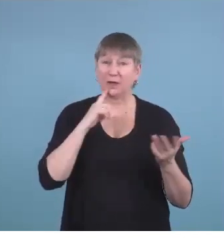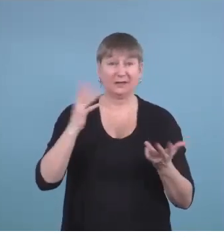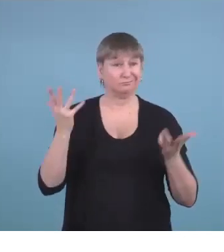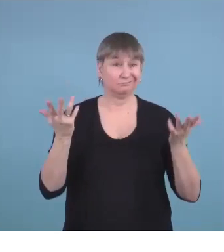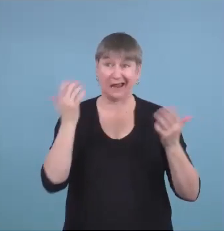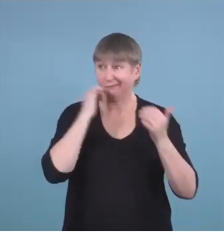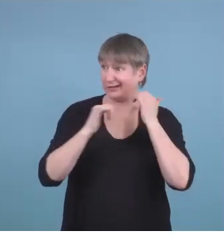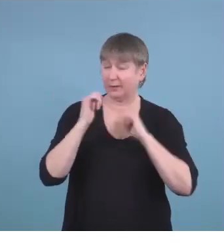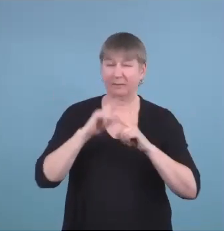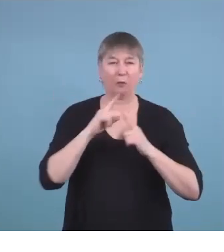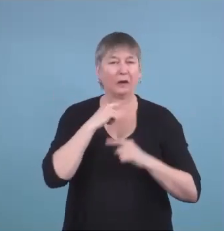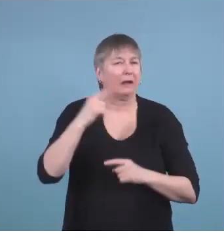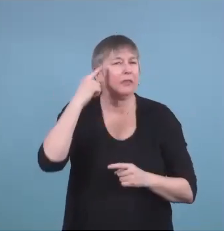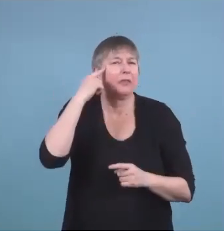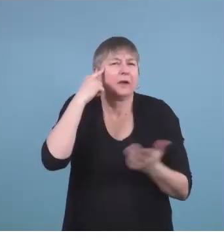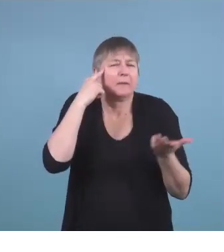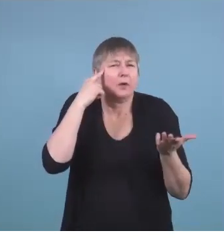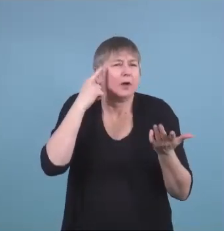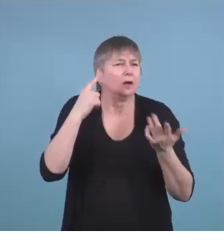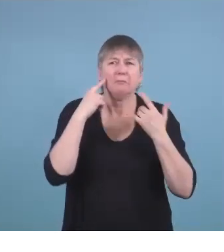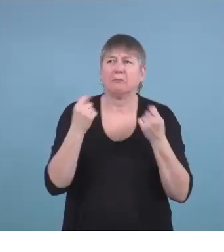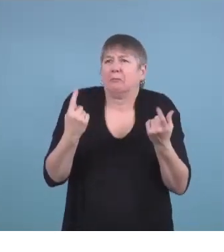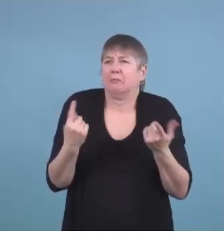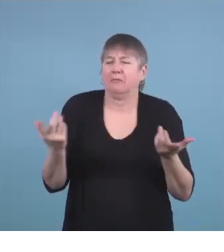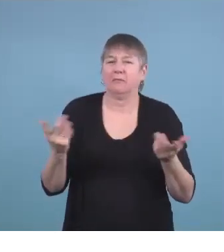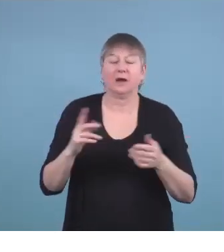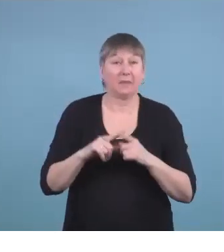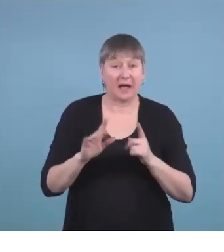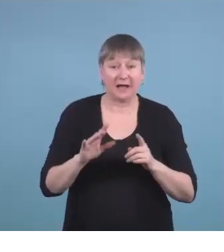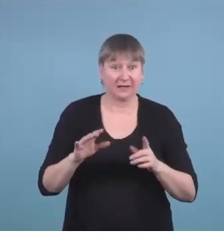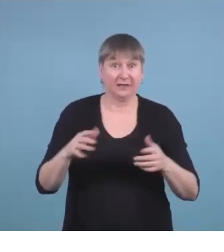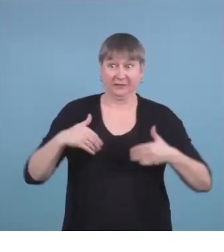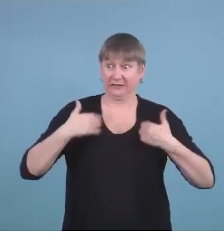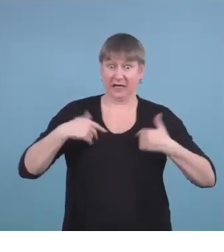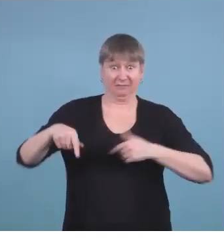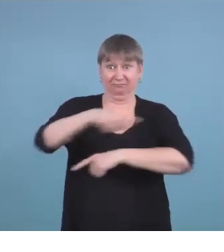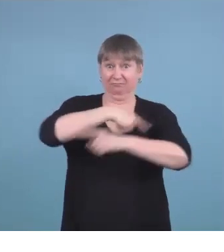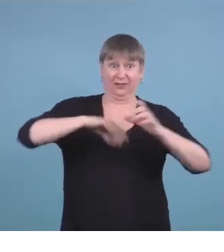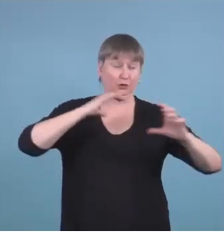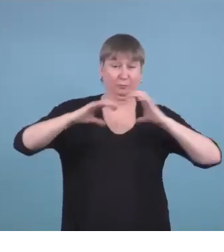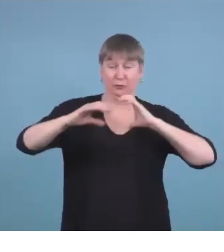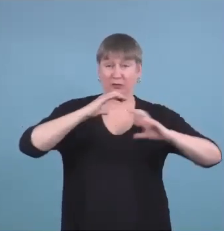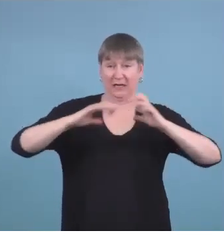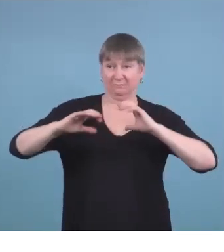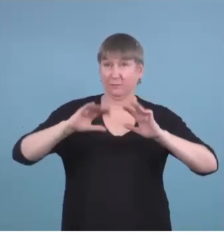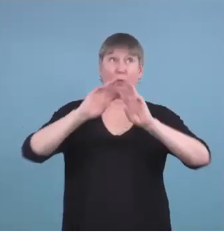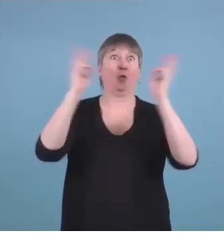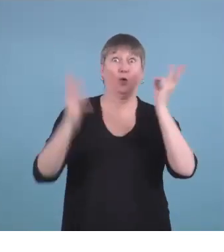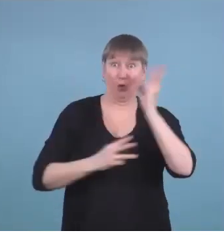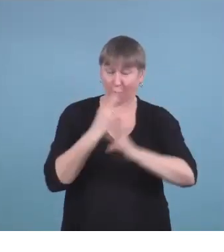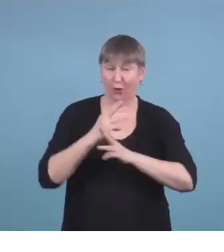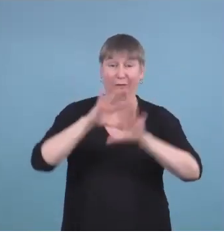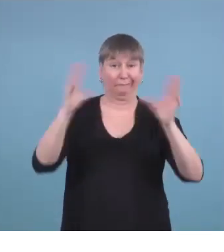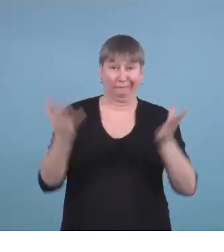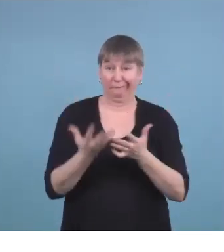about, those are our kids' way of communicating. That's our world's way of communicating. Snapchat,